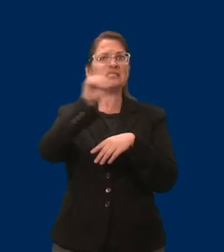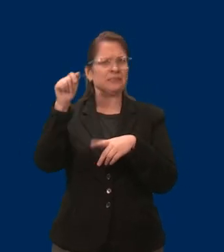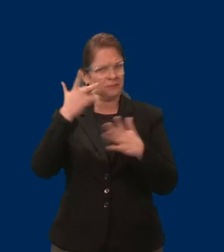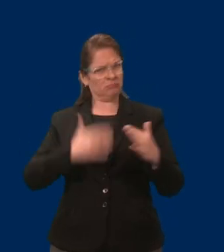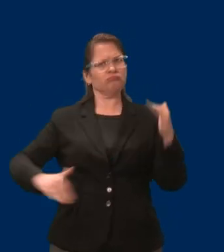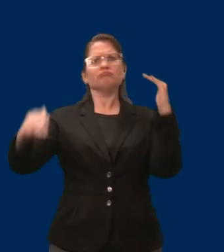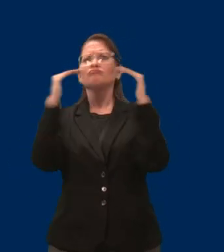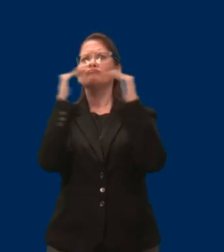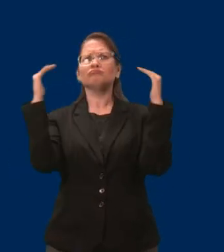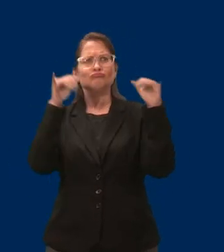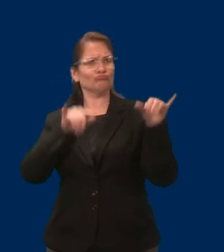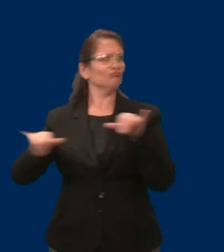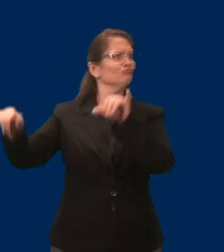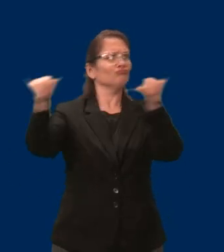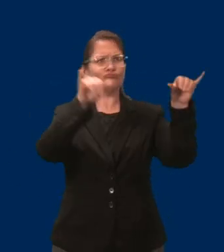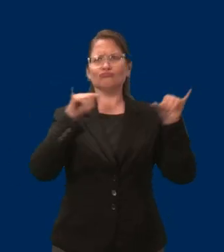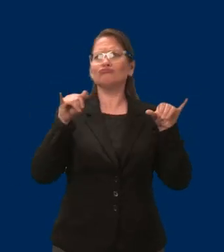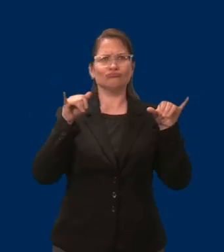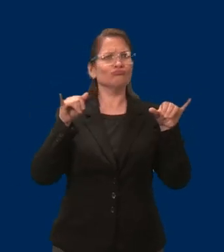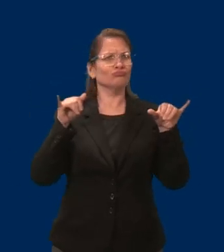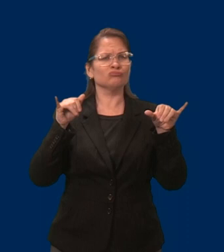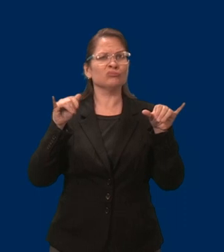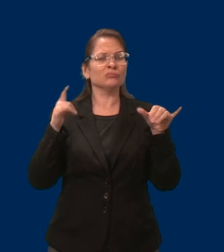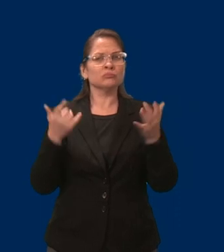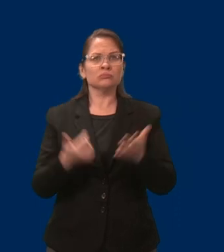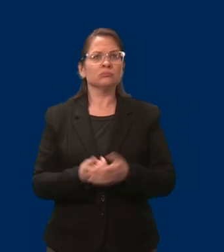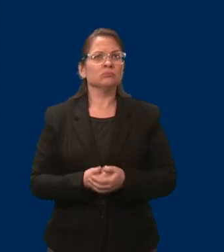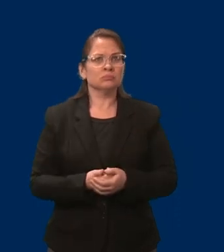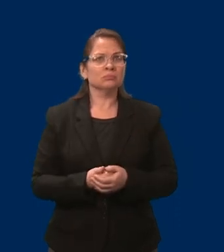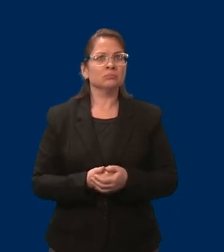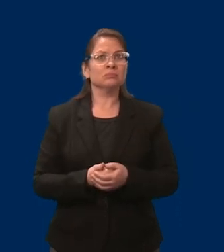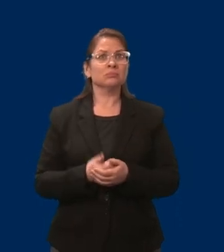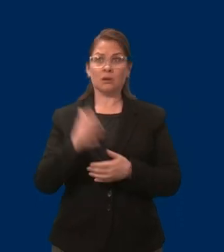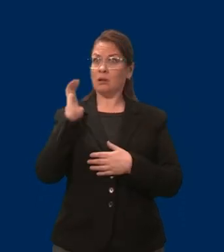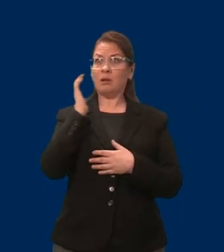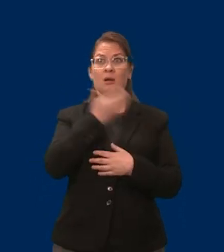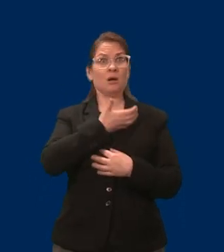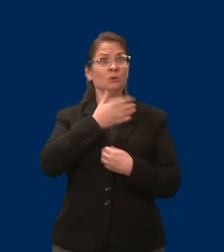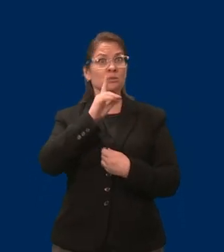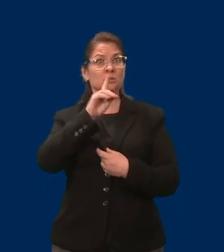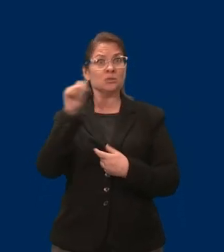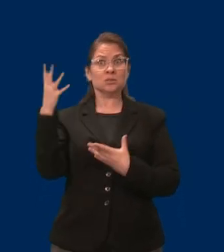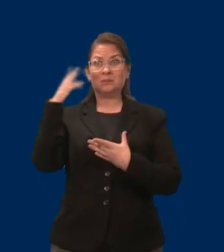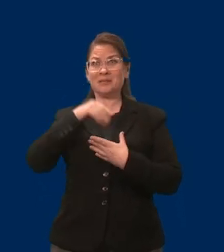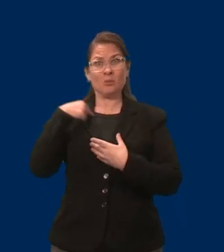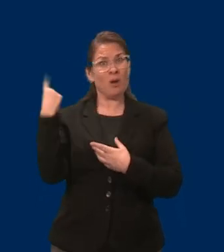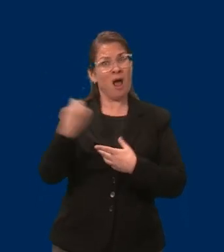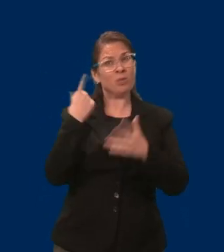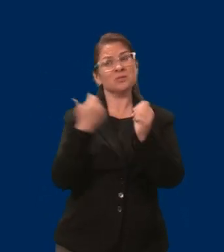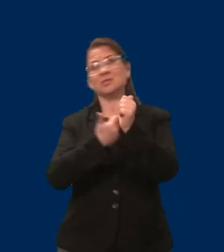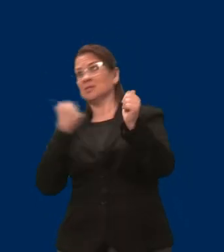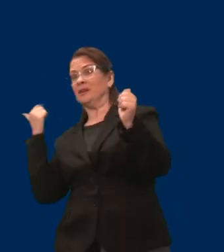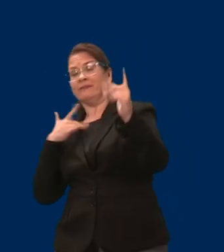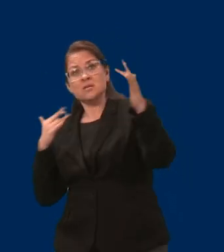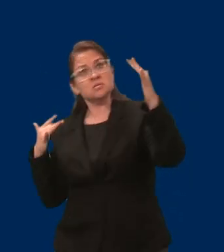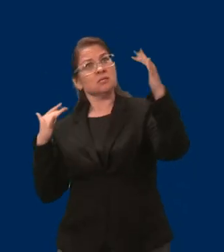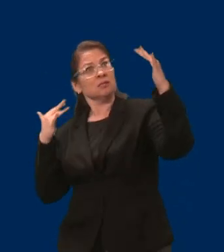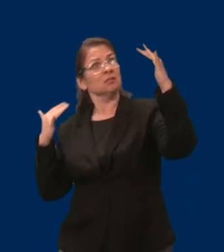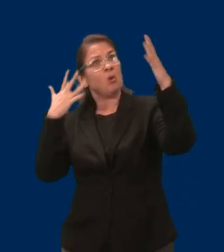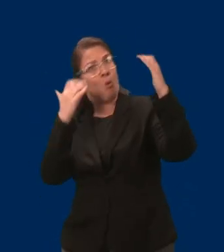that starting line is harder and harder to reach, and with changes to premiums, hopefully we can remove some of those challenges.